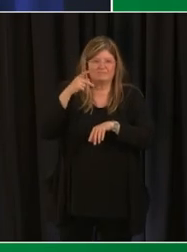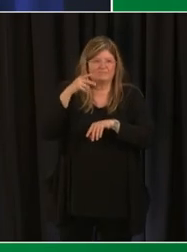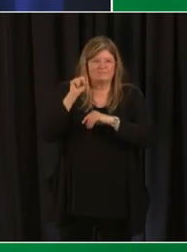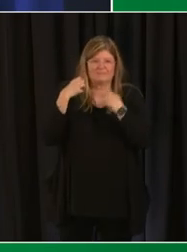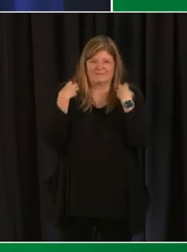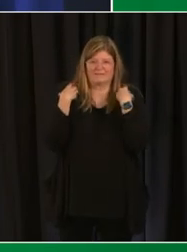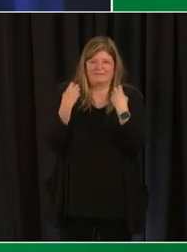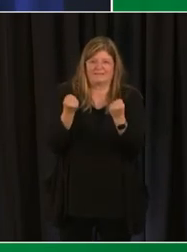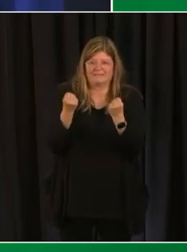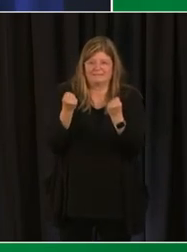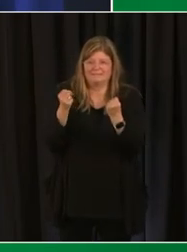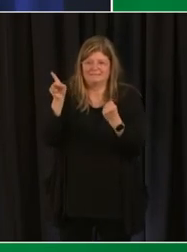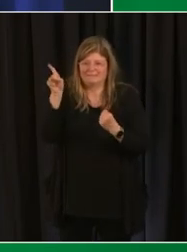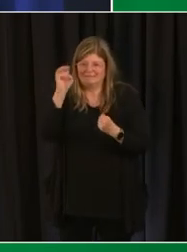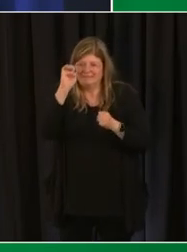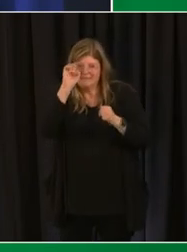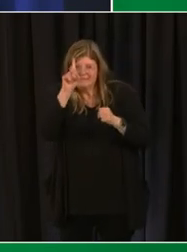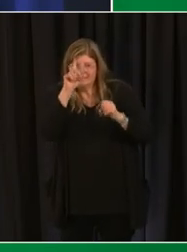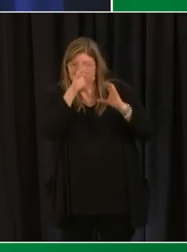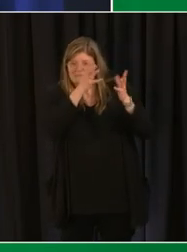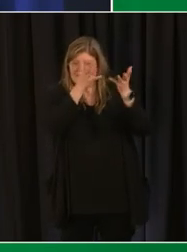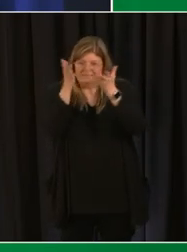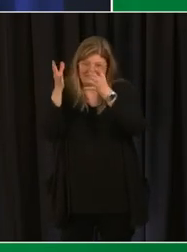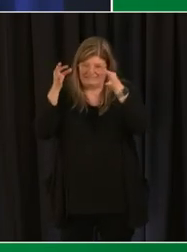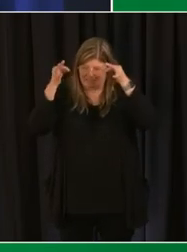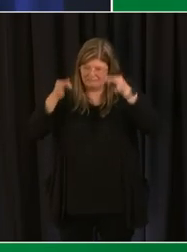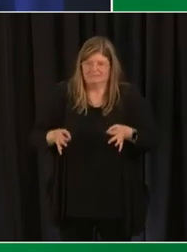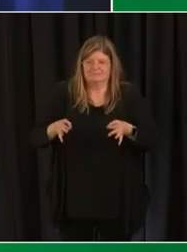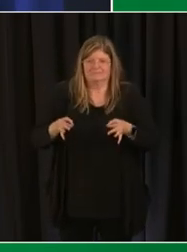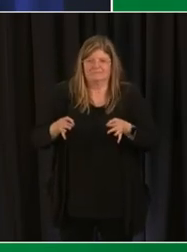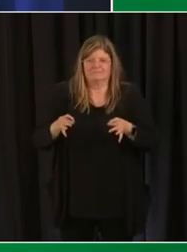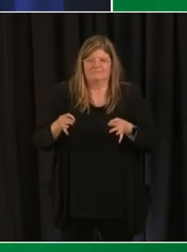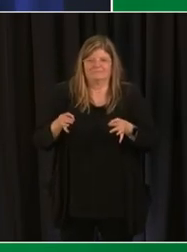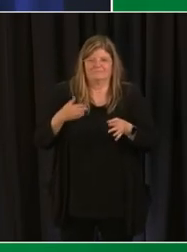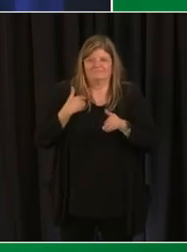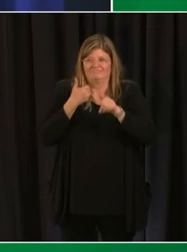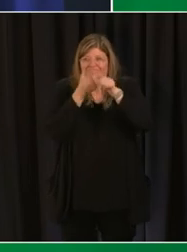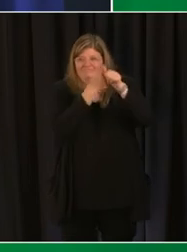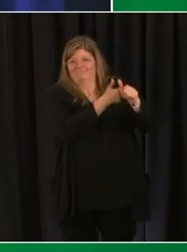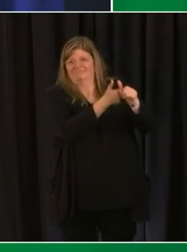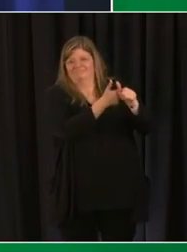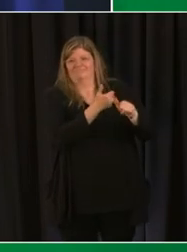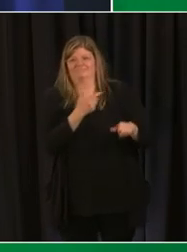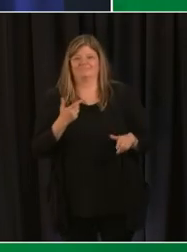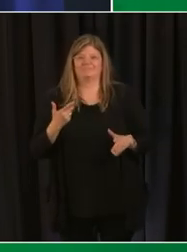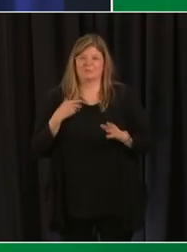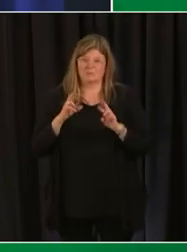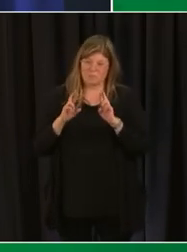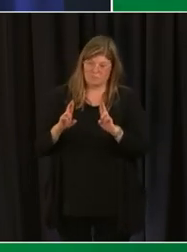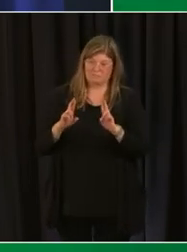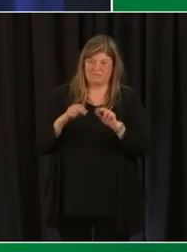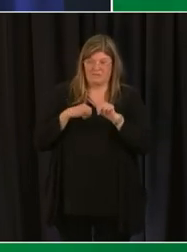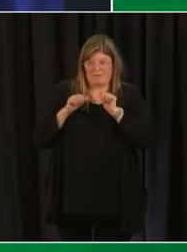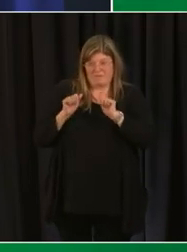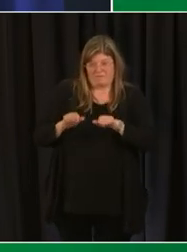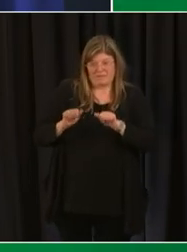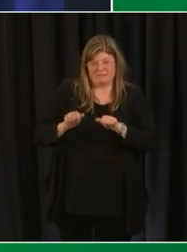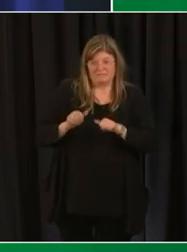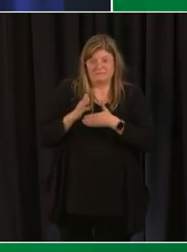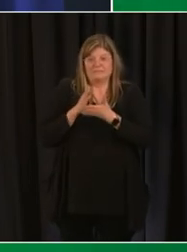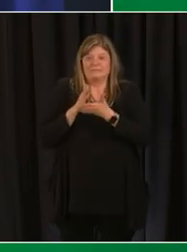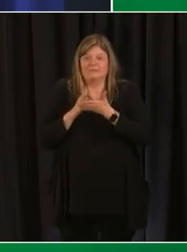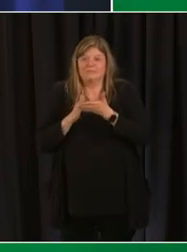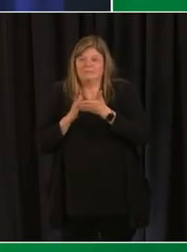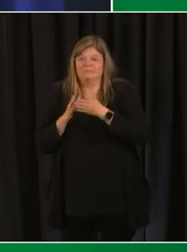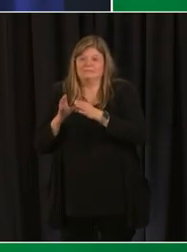the health and safety status of allowing such activities to occur uh we're hopeful that we will be able to offer some